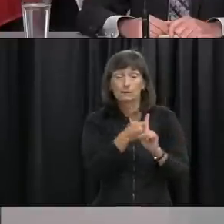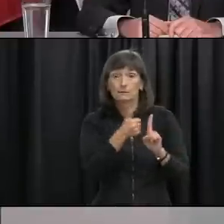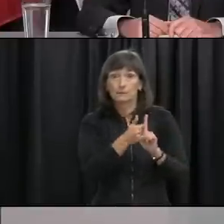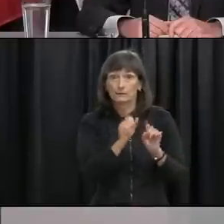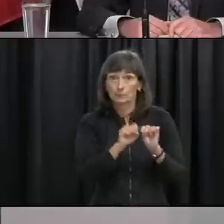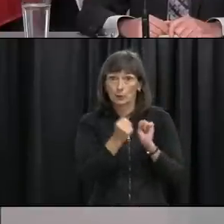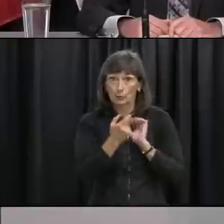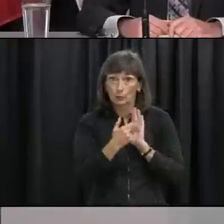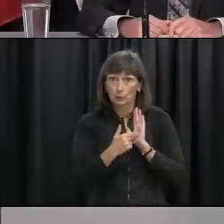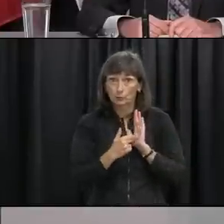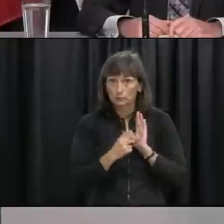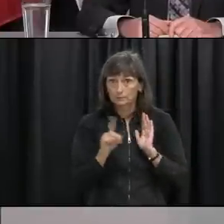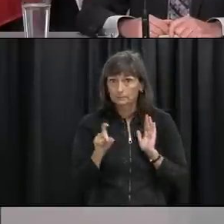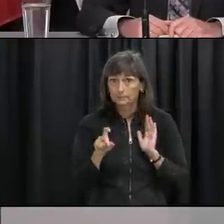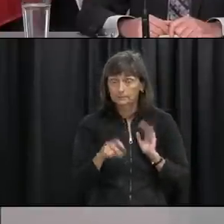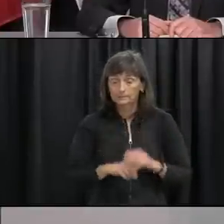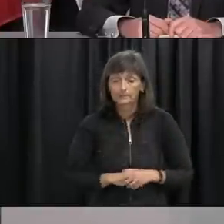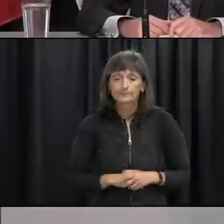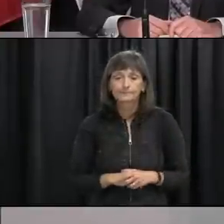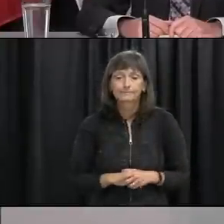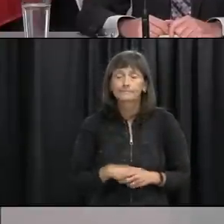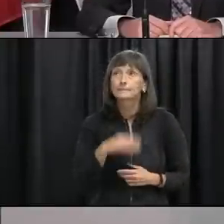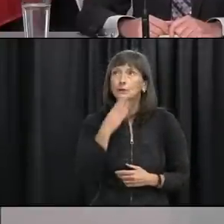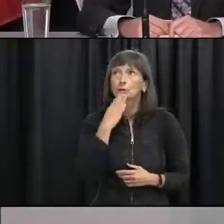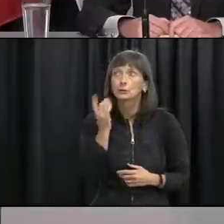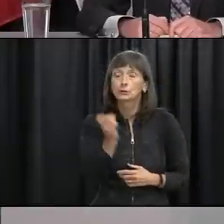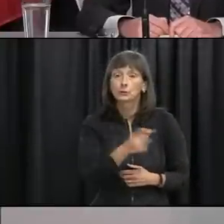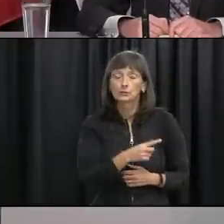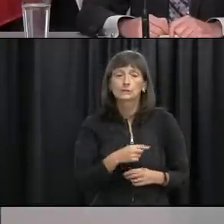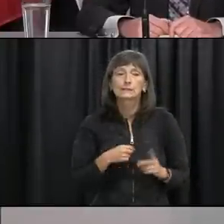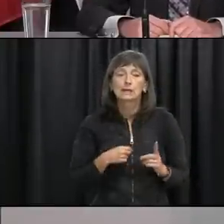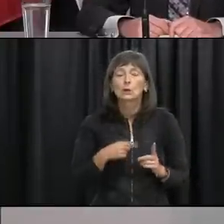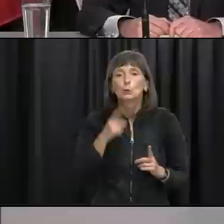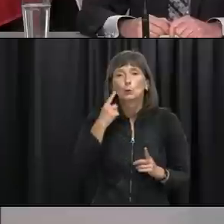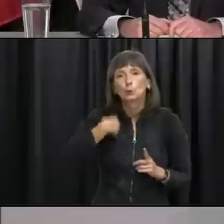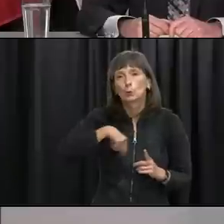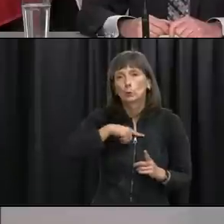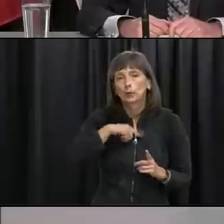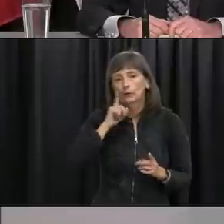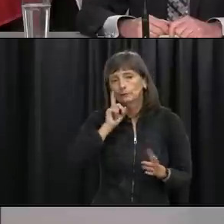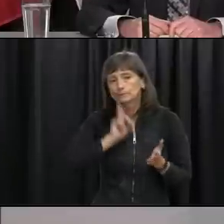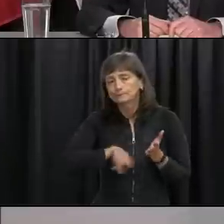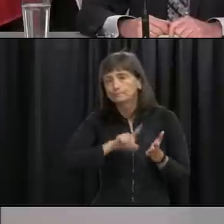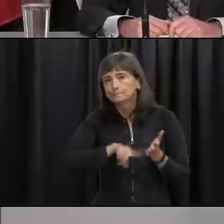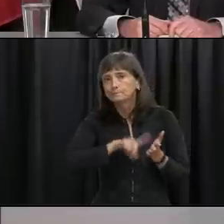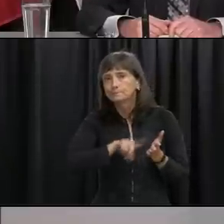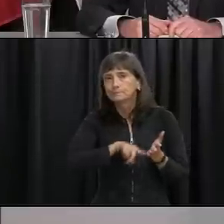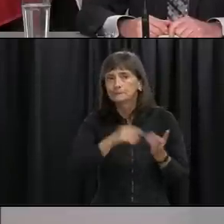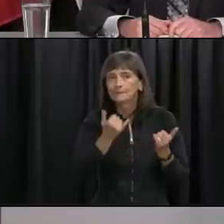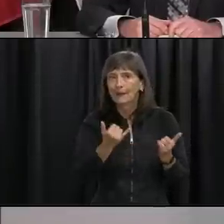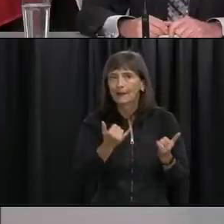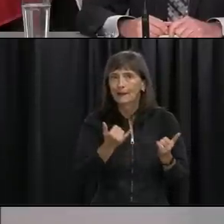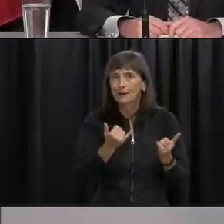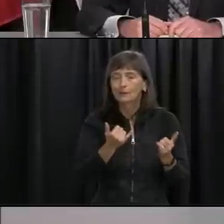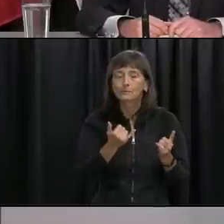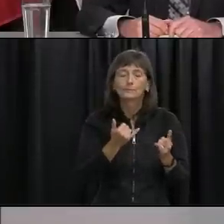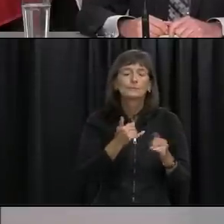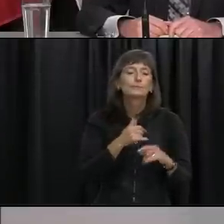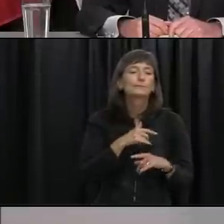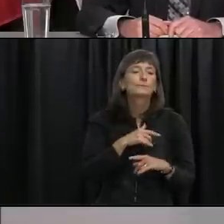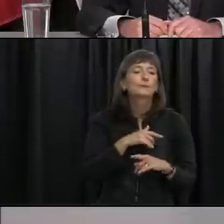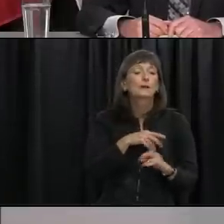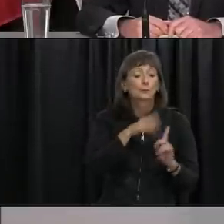health measure that's a very good question peter we're looking into the entire circumstances of what happened between